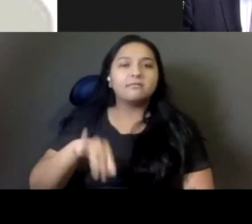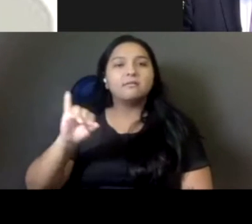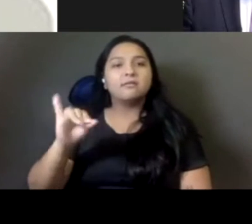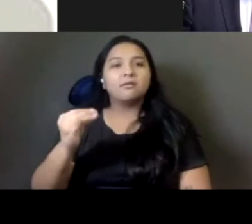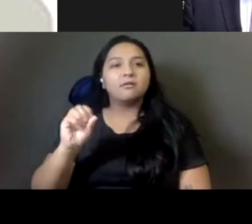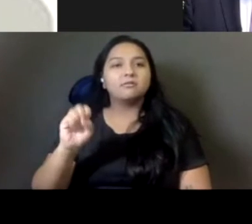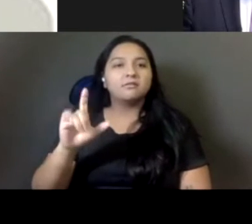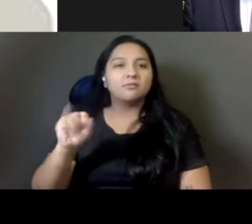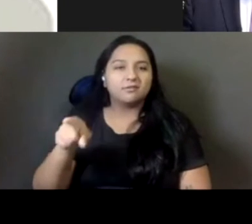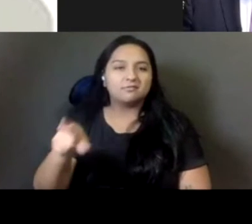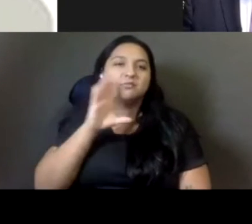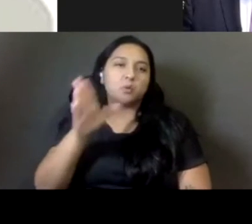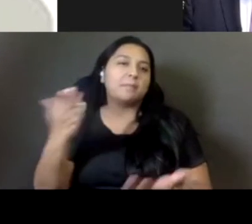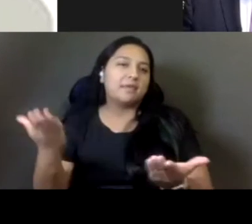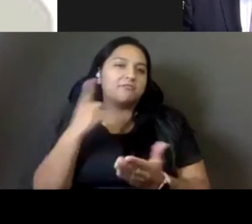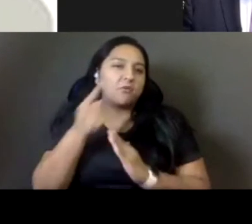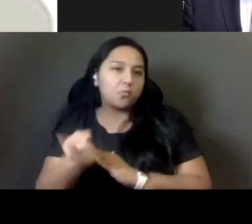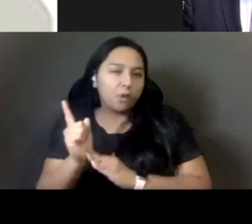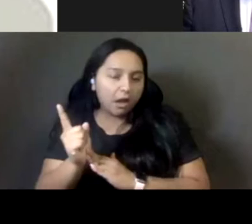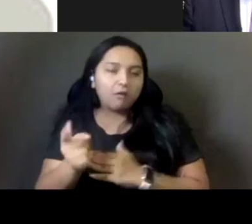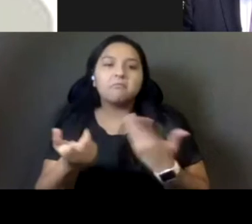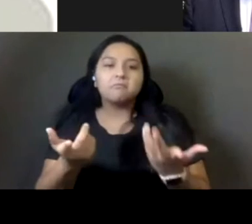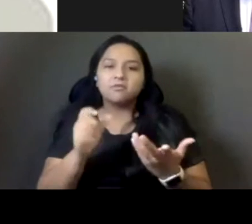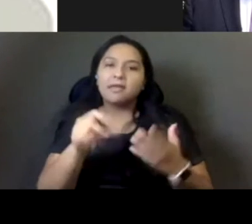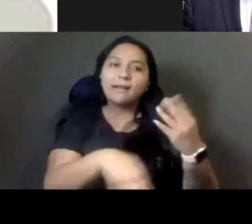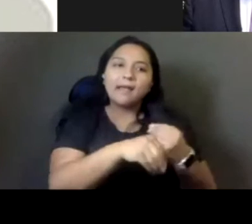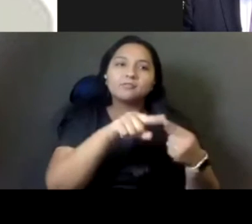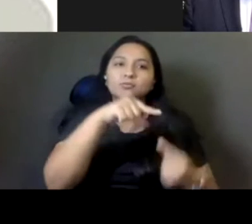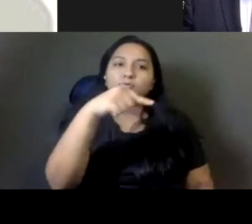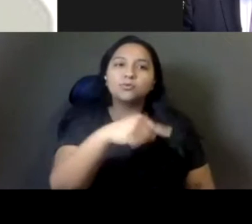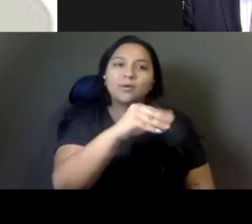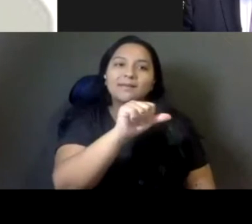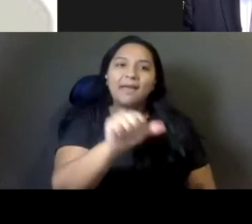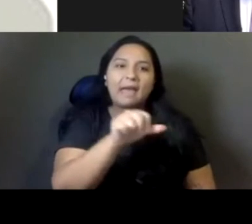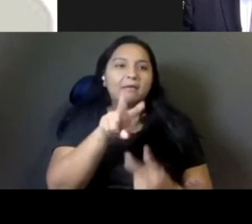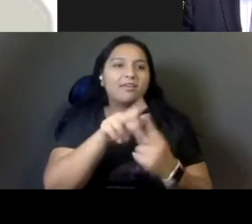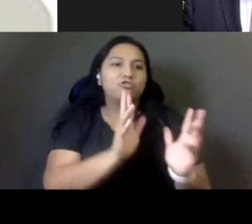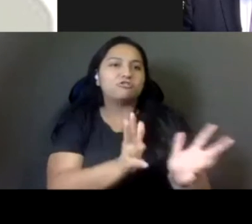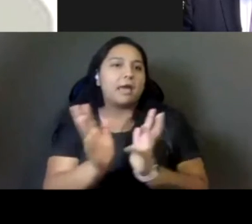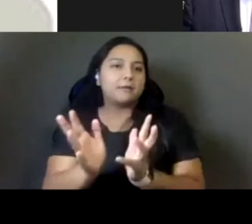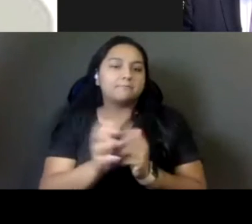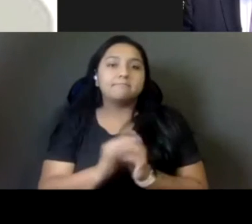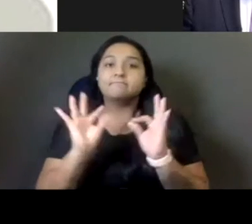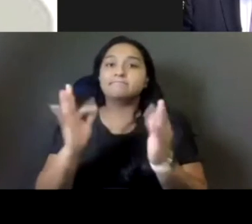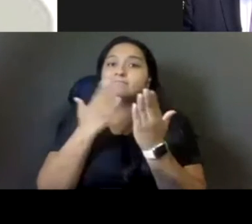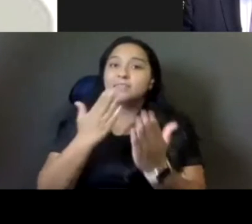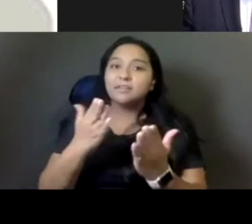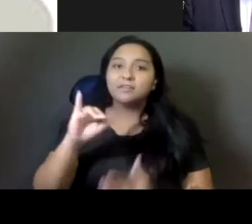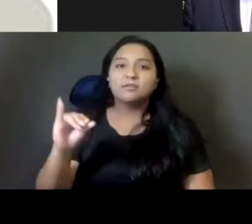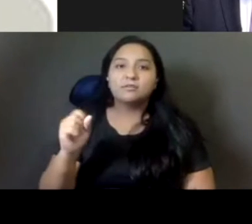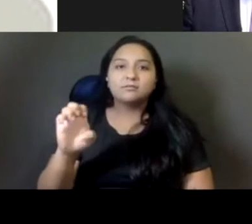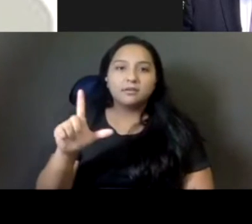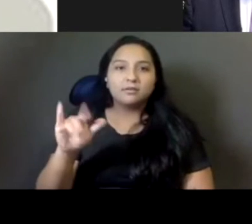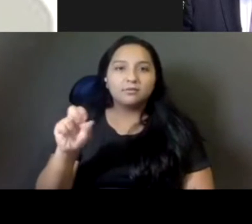uh, put them in the Q and a as well. Um, so thank you Jose Luis and Lisa. I know